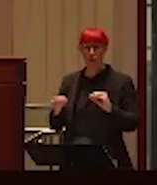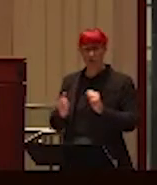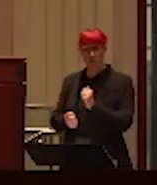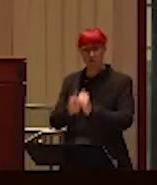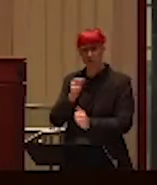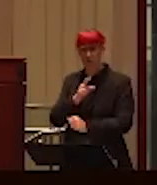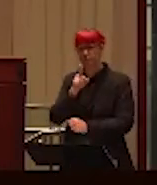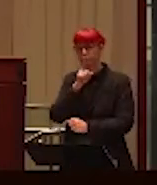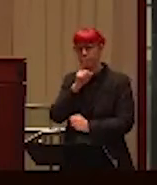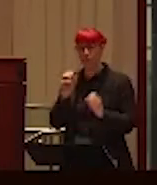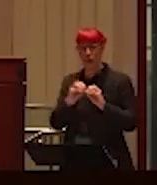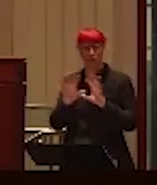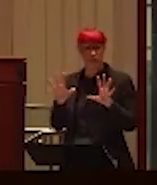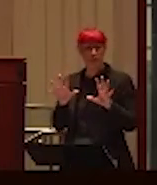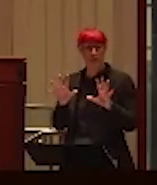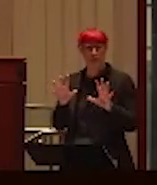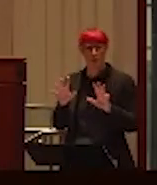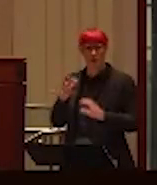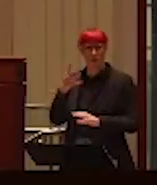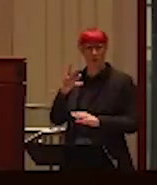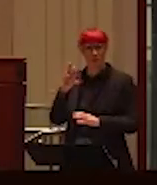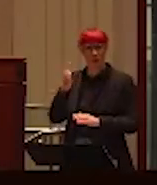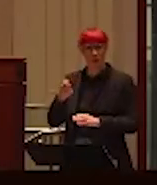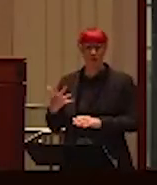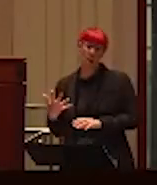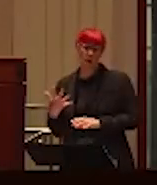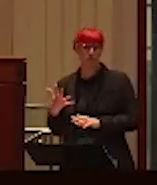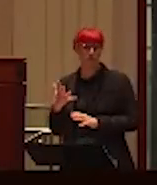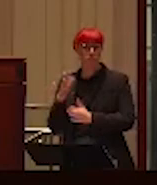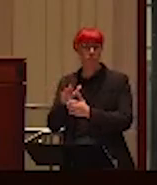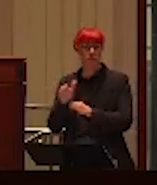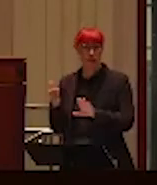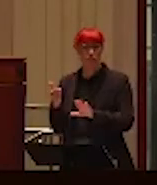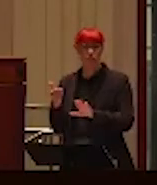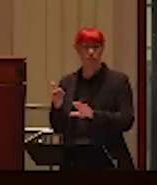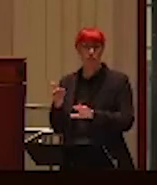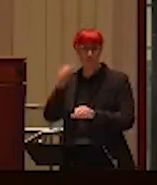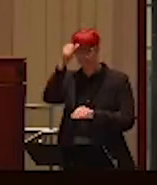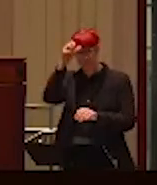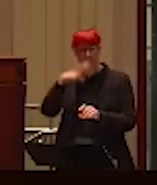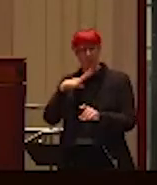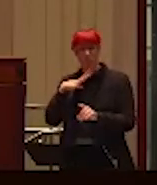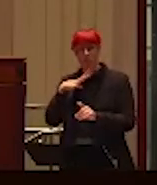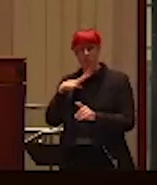it's startlingly obvious, that four out of the five deaths are men. Um,